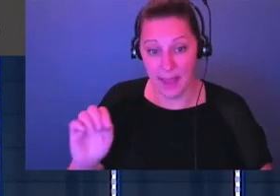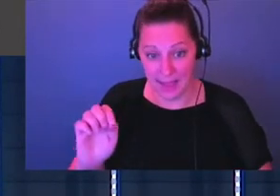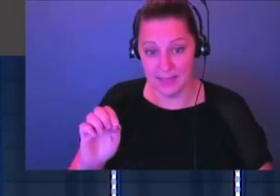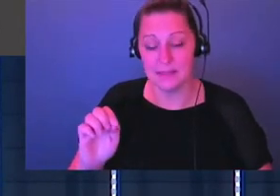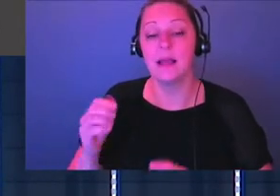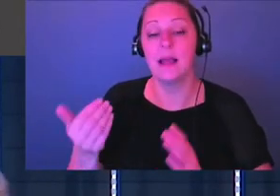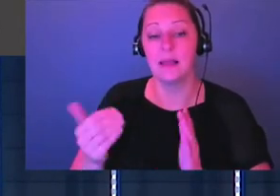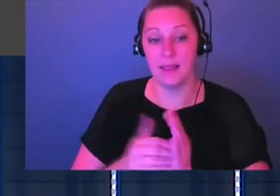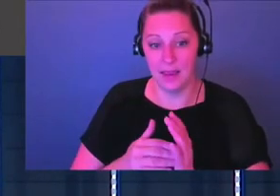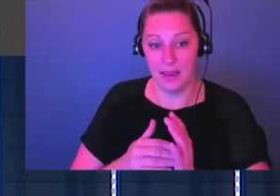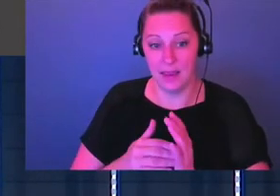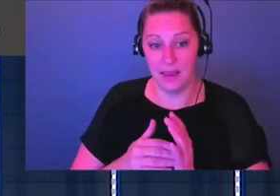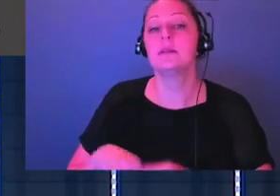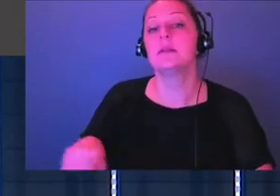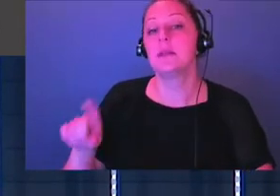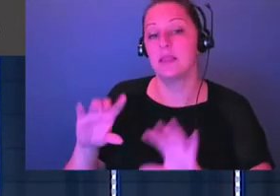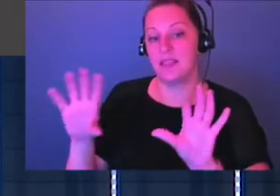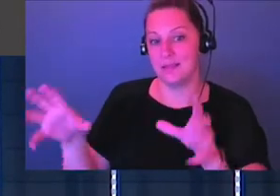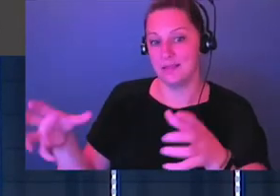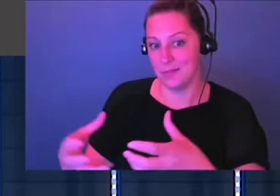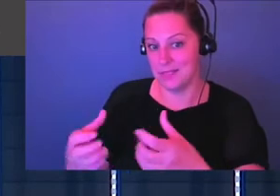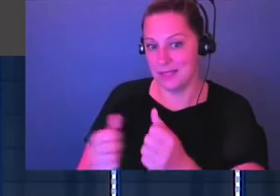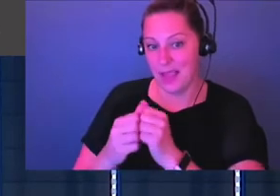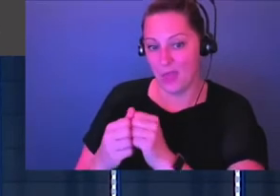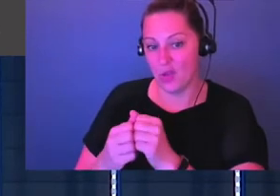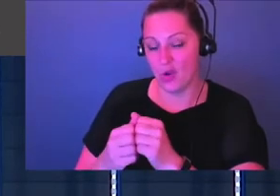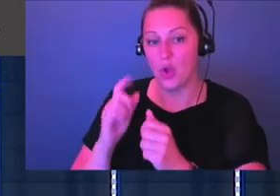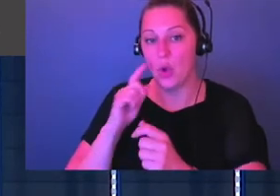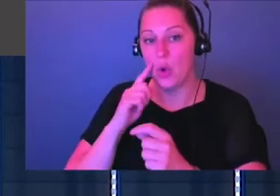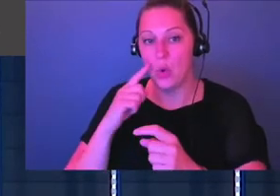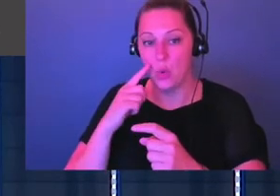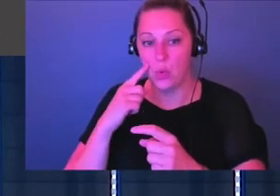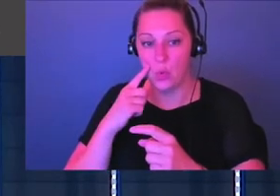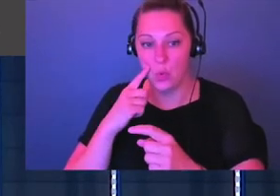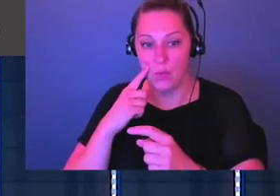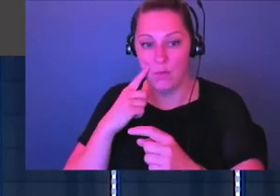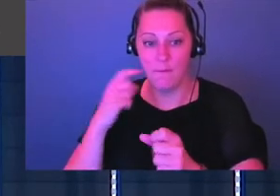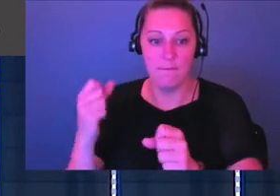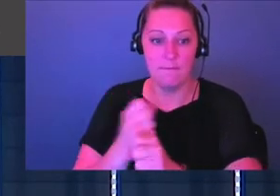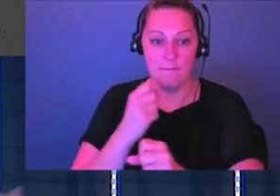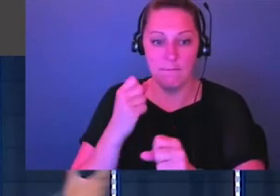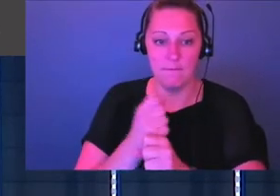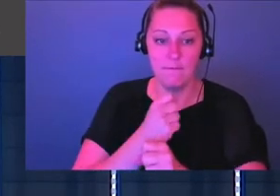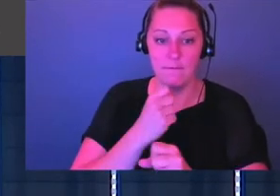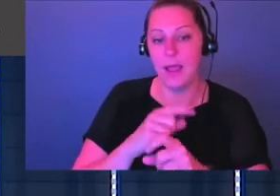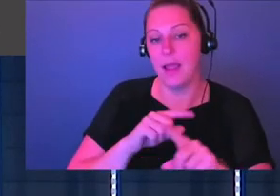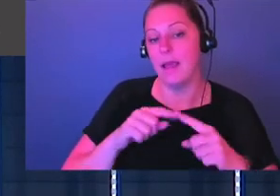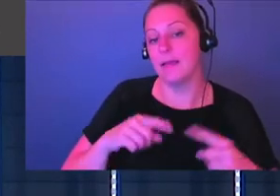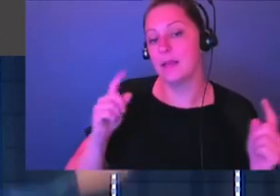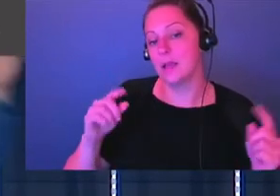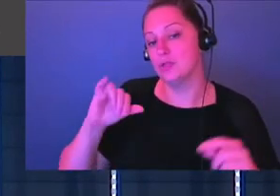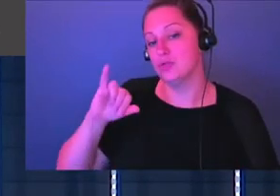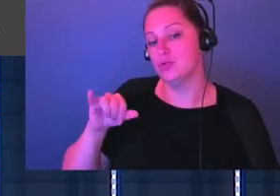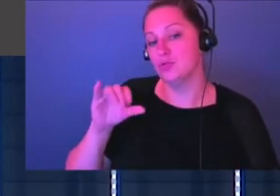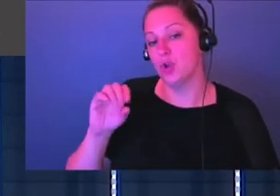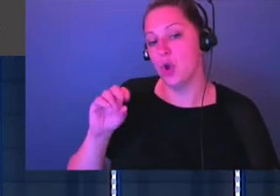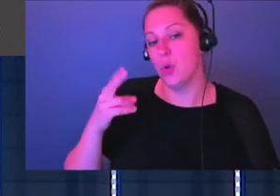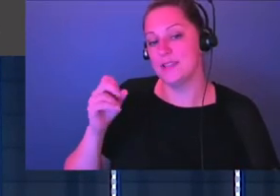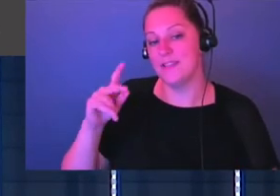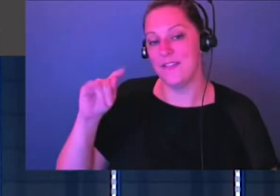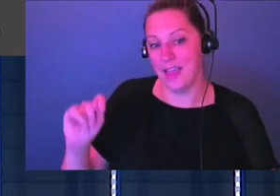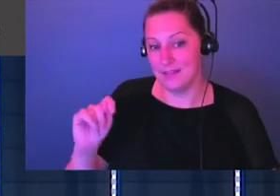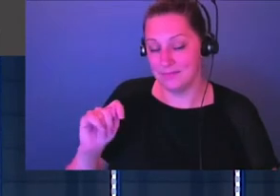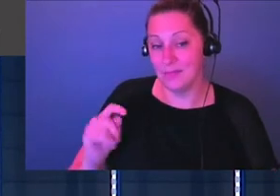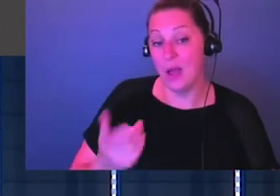Moab, Ammon, and the Munites, they come together to fight King Jehoshaphat. Like the other three kings did. You see how it flipped on him now?